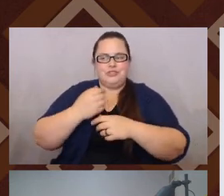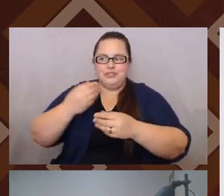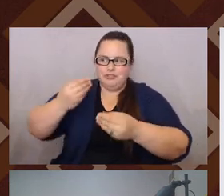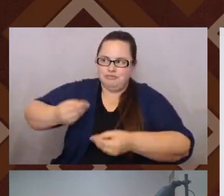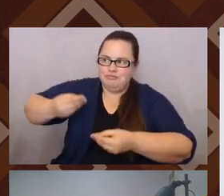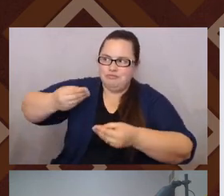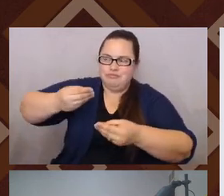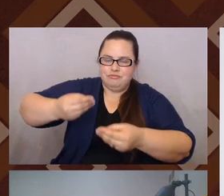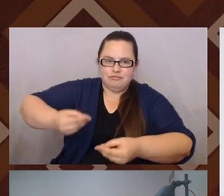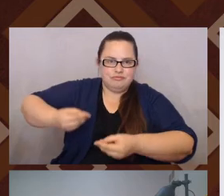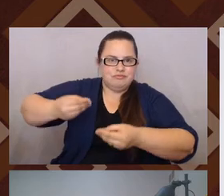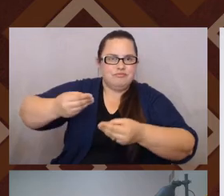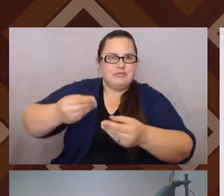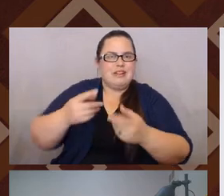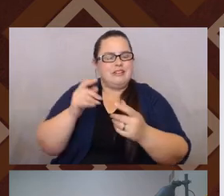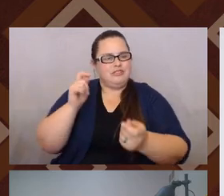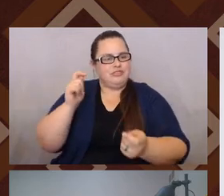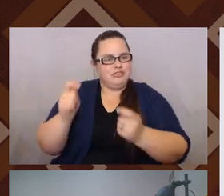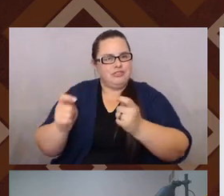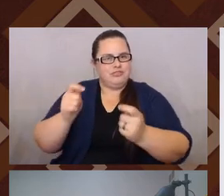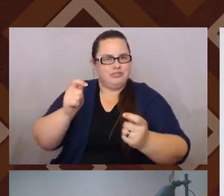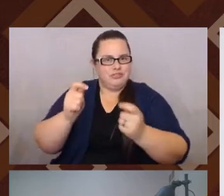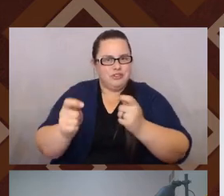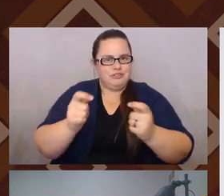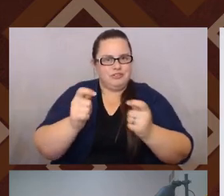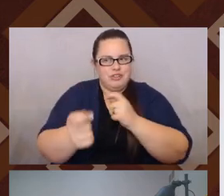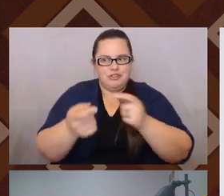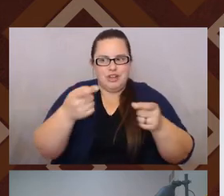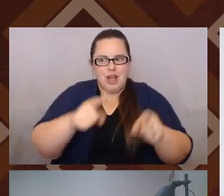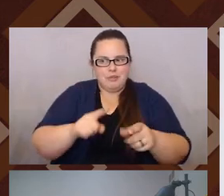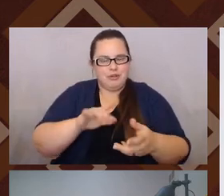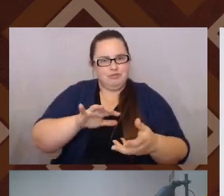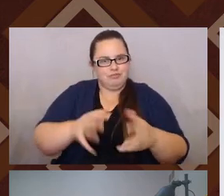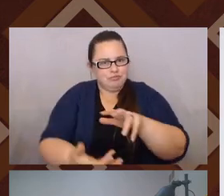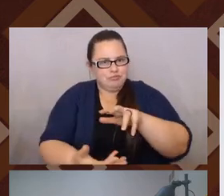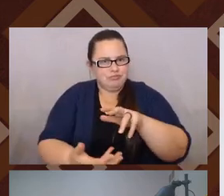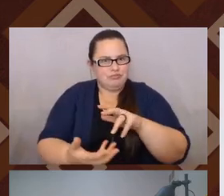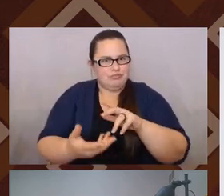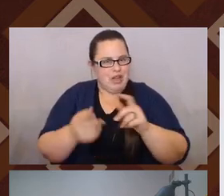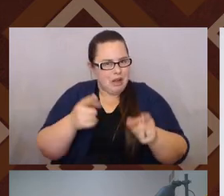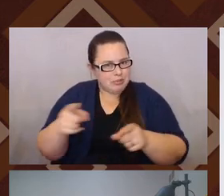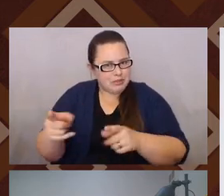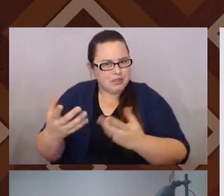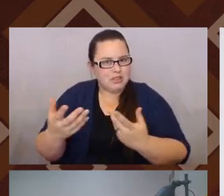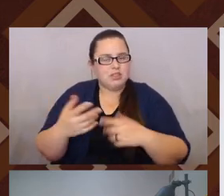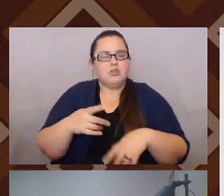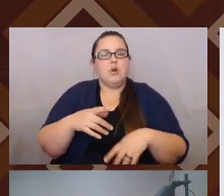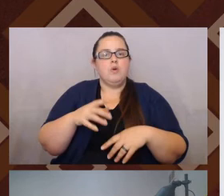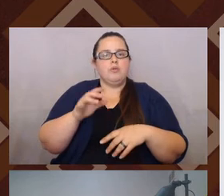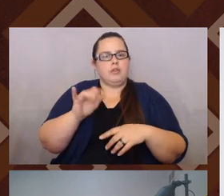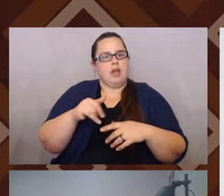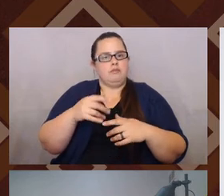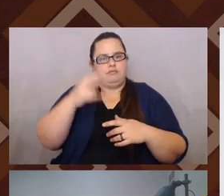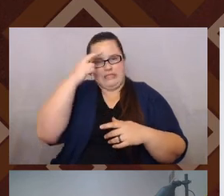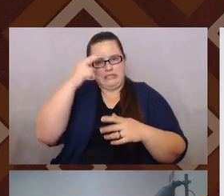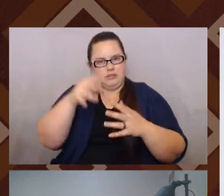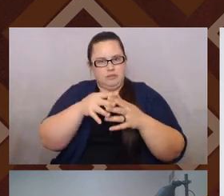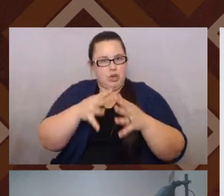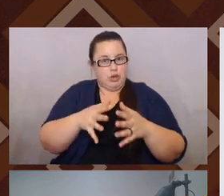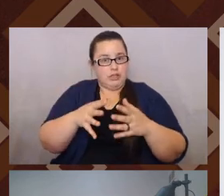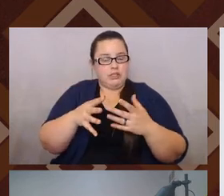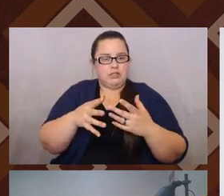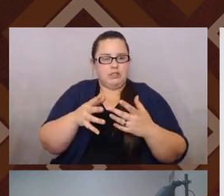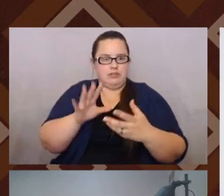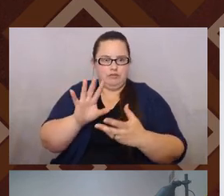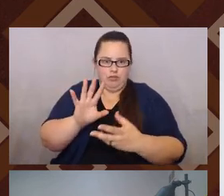think in many ways, communities like Mexican Americans have been a part of like actively being involved in. And so I think it's a really, uh, quite beautiful